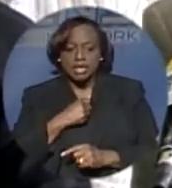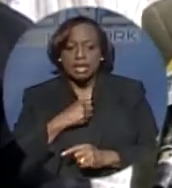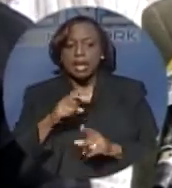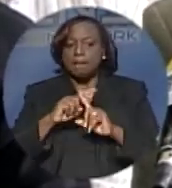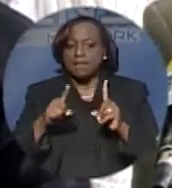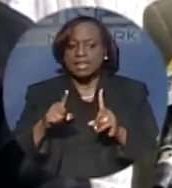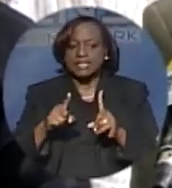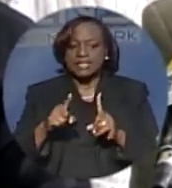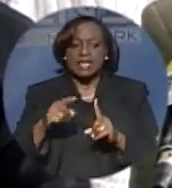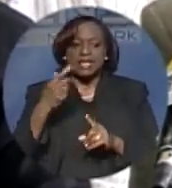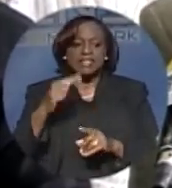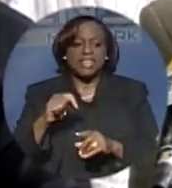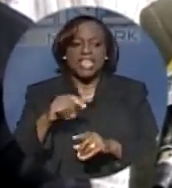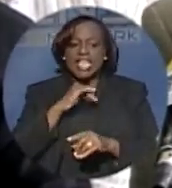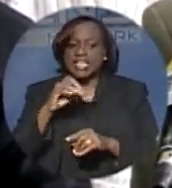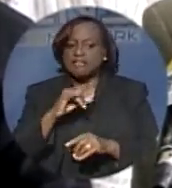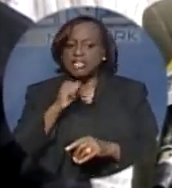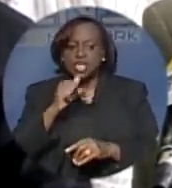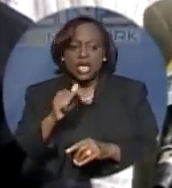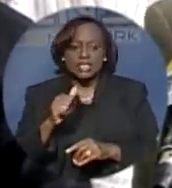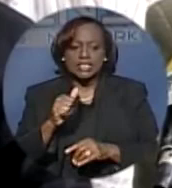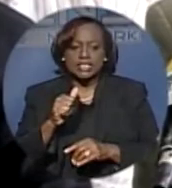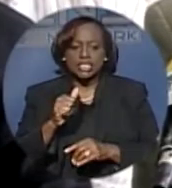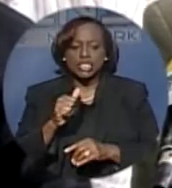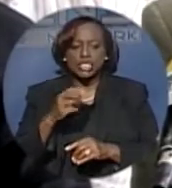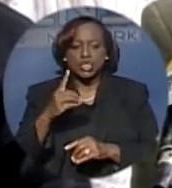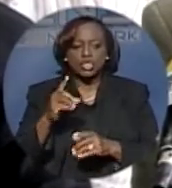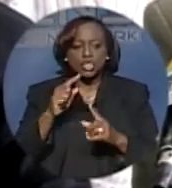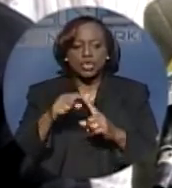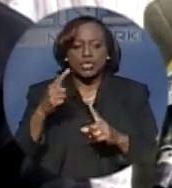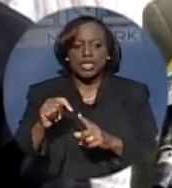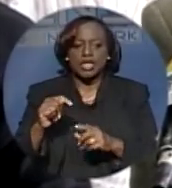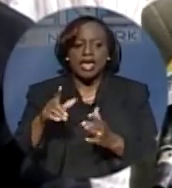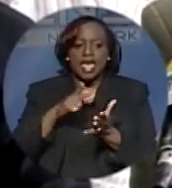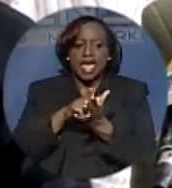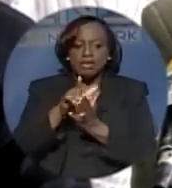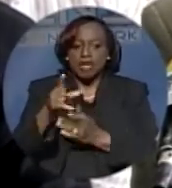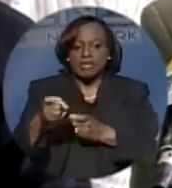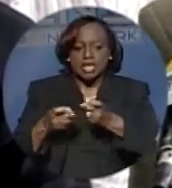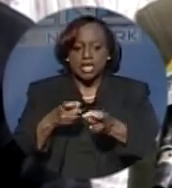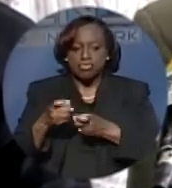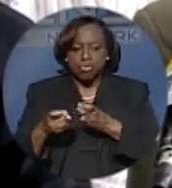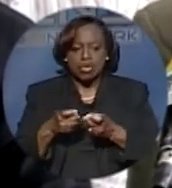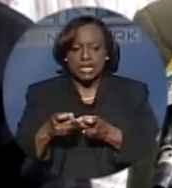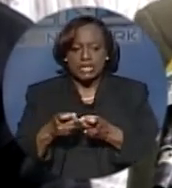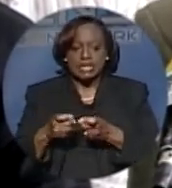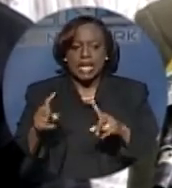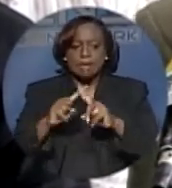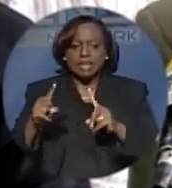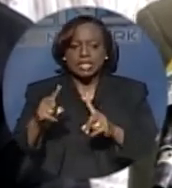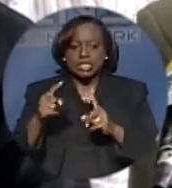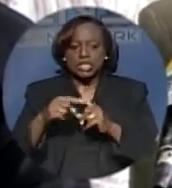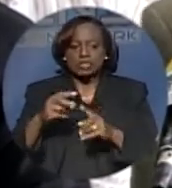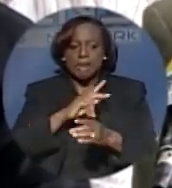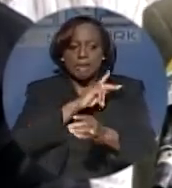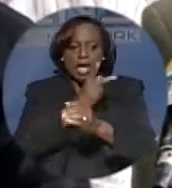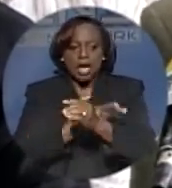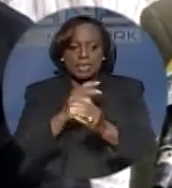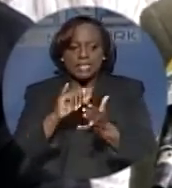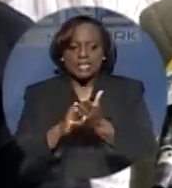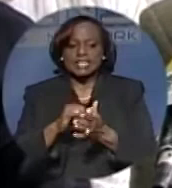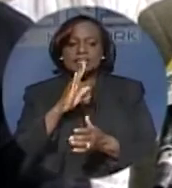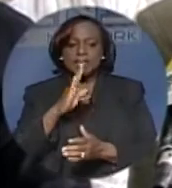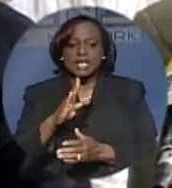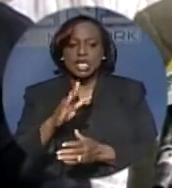due to the air traffic controllers in particular, but also to the powers that be, not turning sufficient